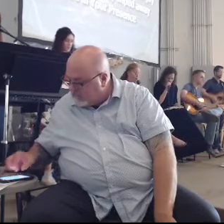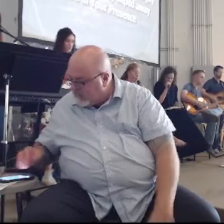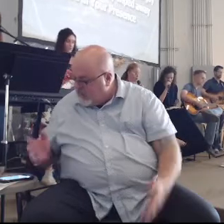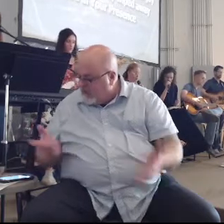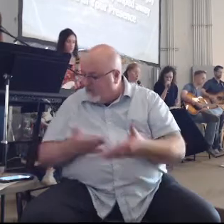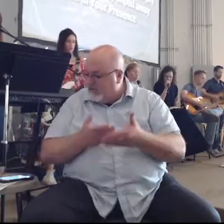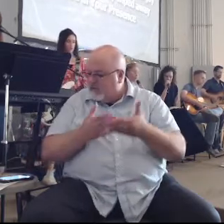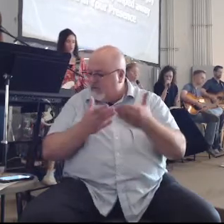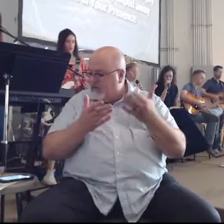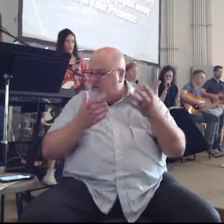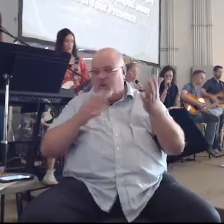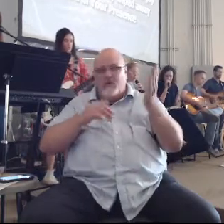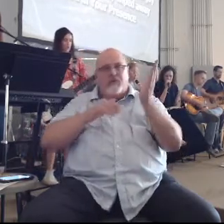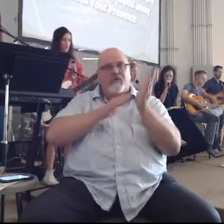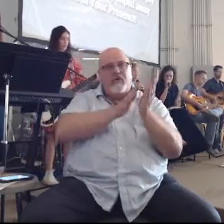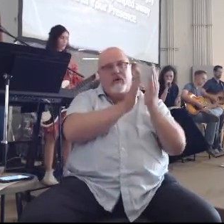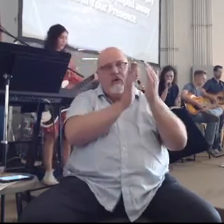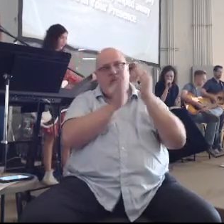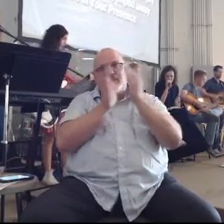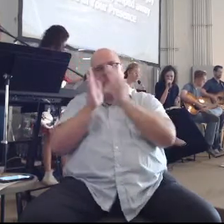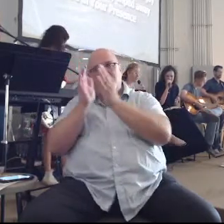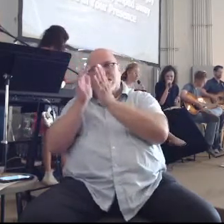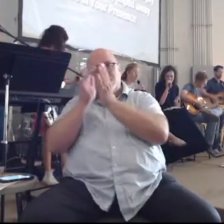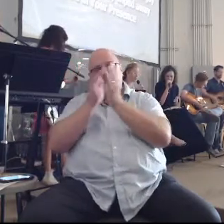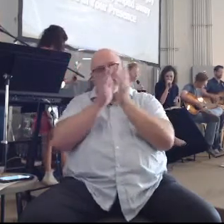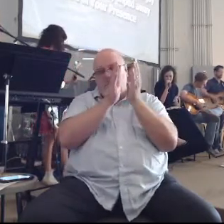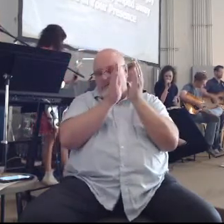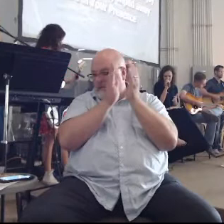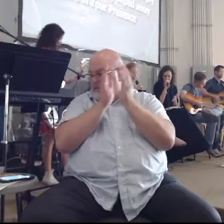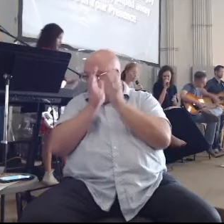Here in your presence